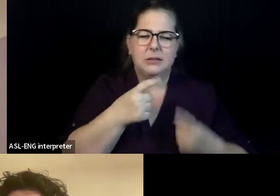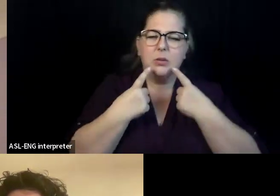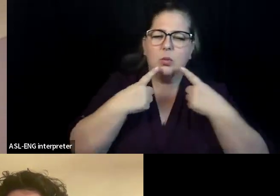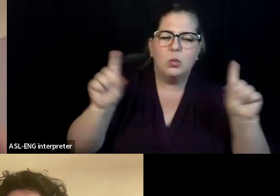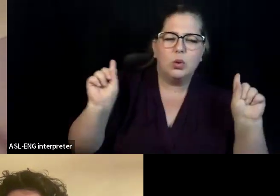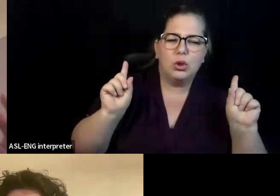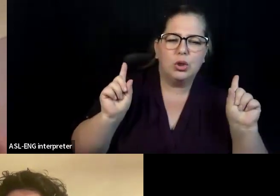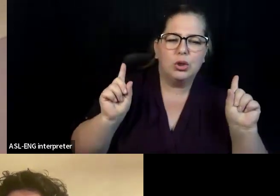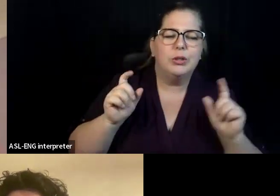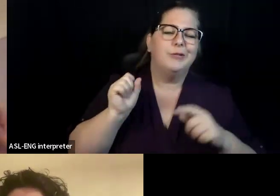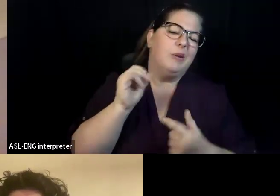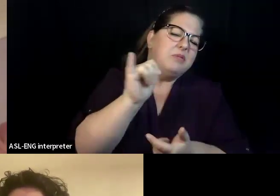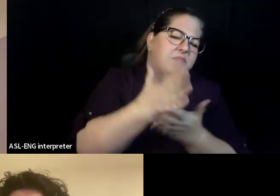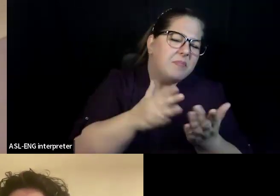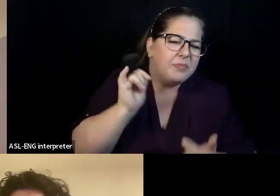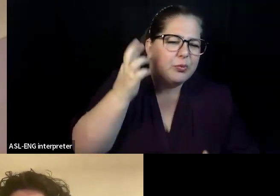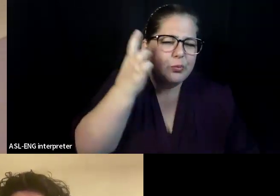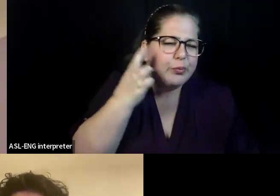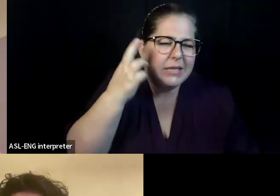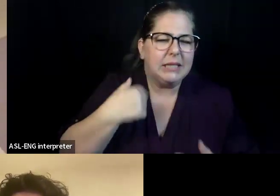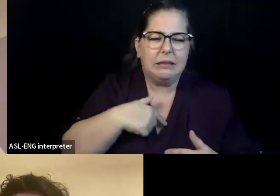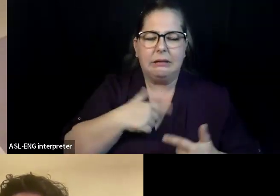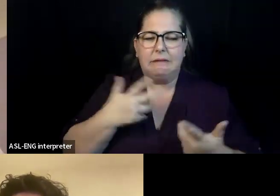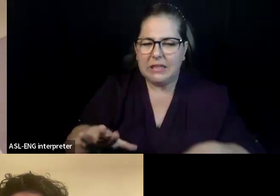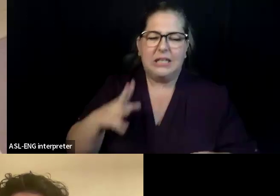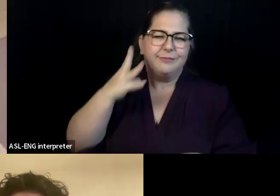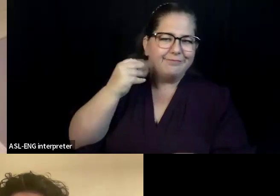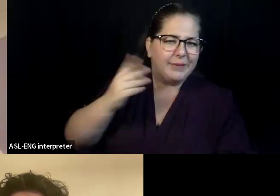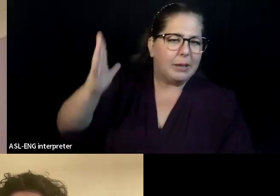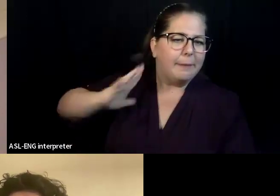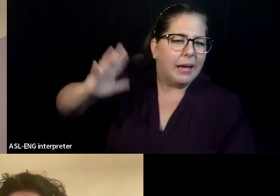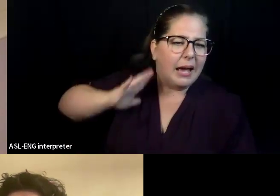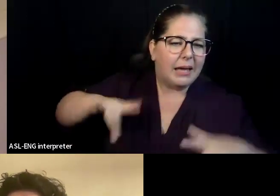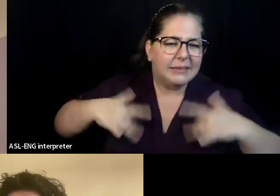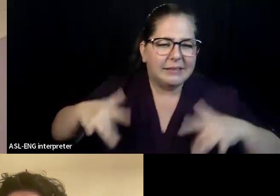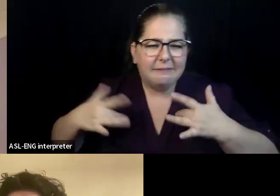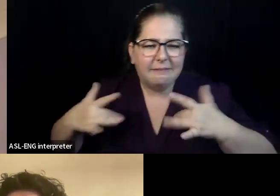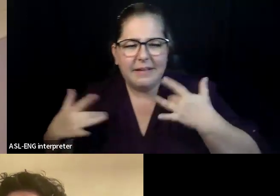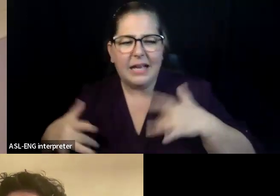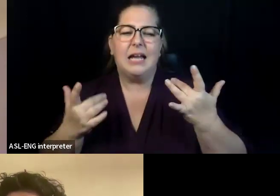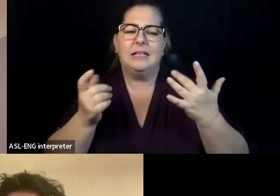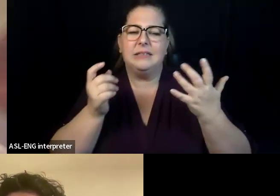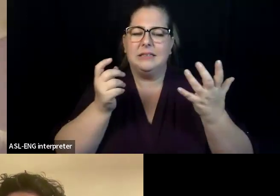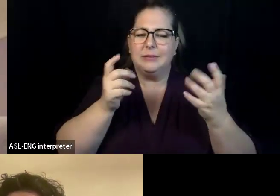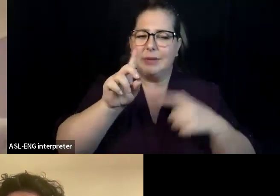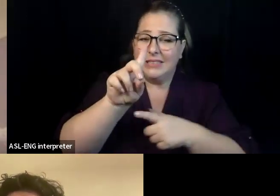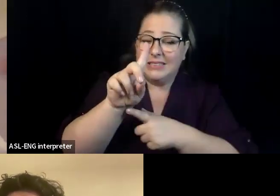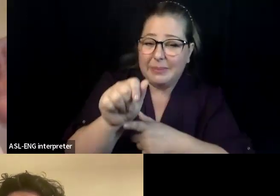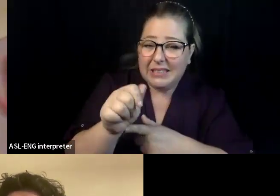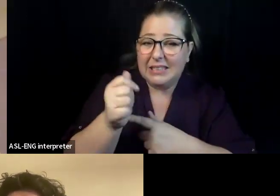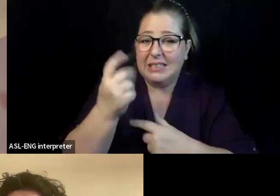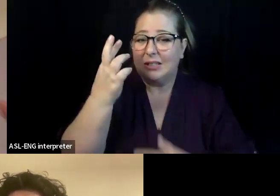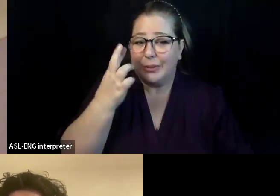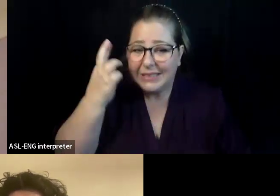and it's on me is my insulin or is, you know, something that is, is a medical need. Um, and so utilizing courtyard